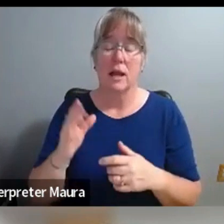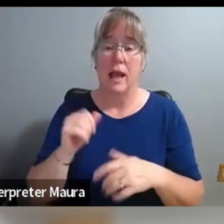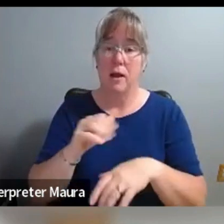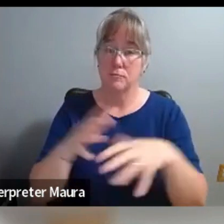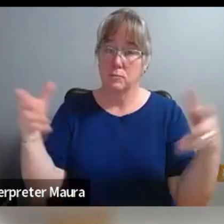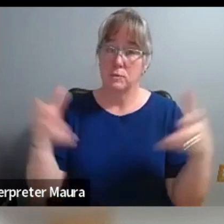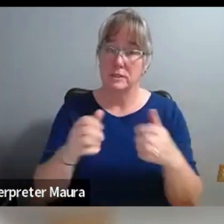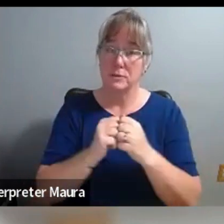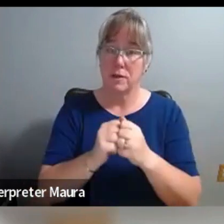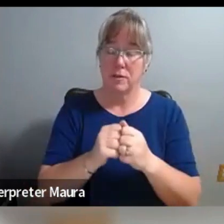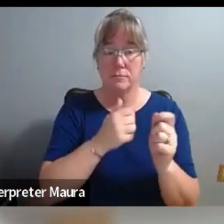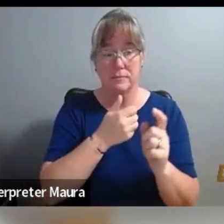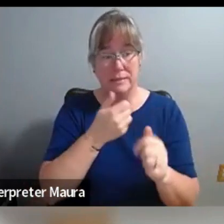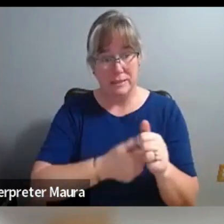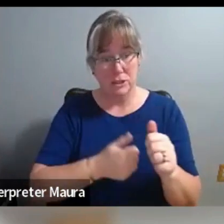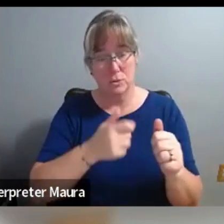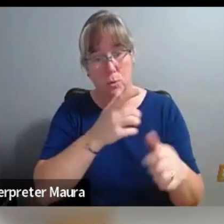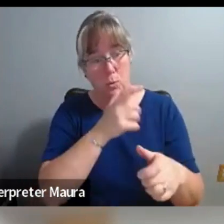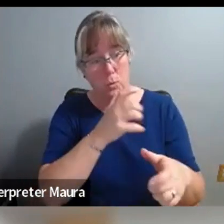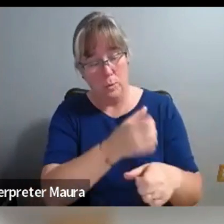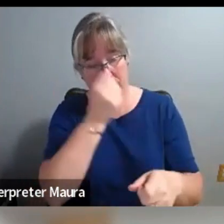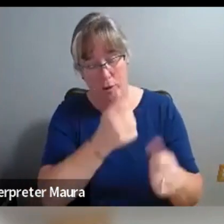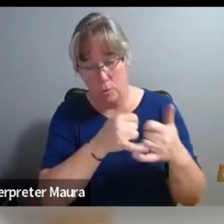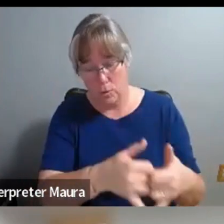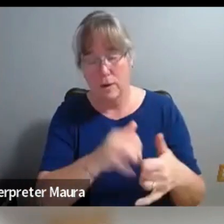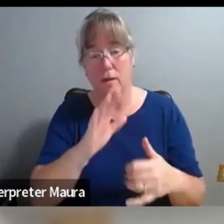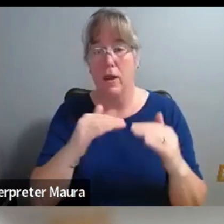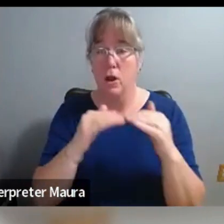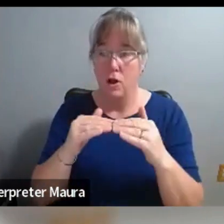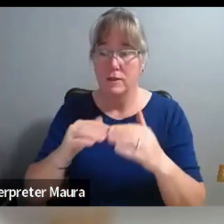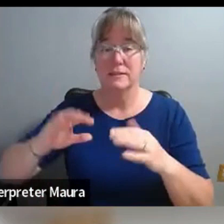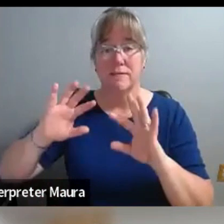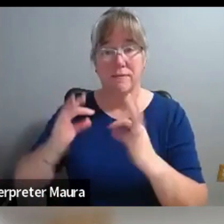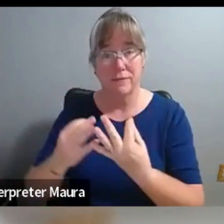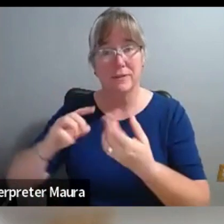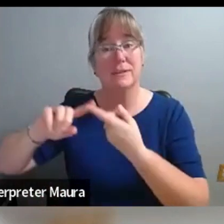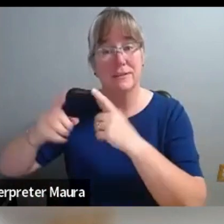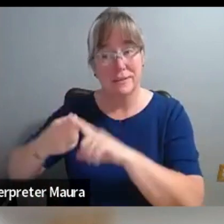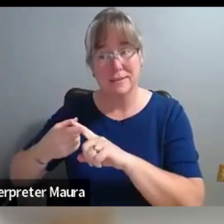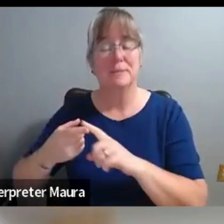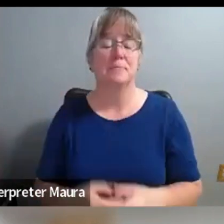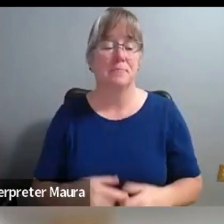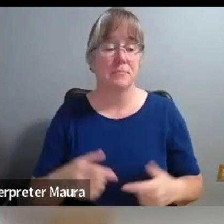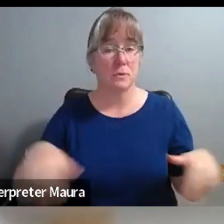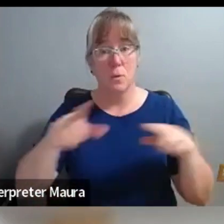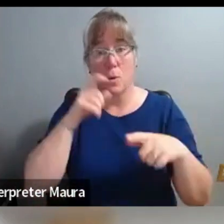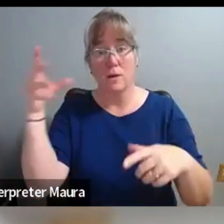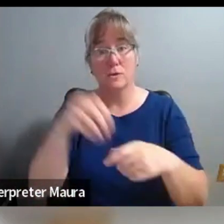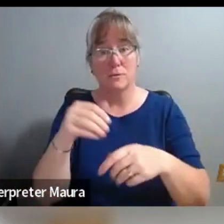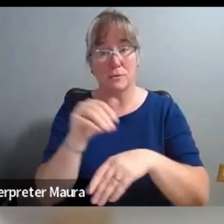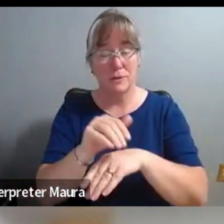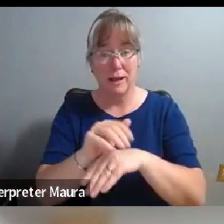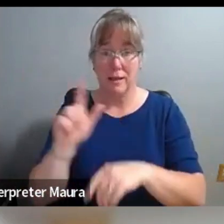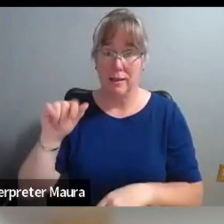family, and friends. Thank you for those of you who are able to join us today live and thanks to those who are listening in